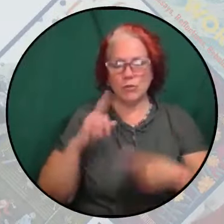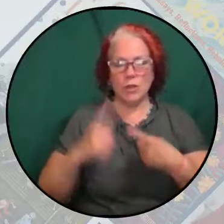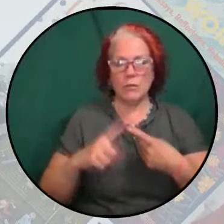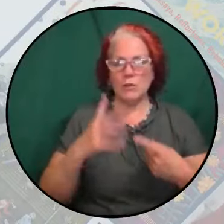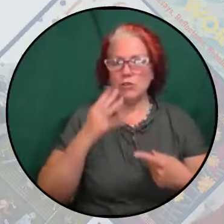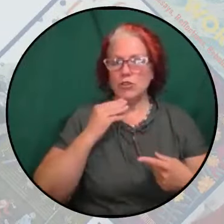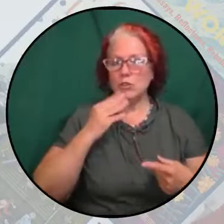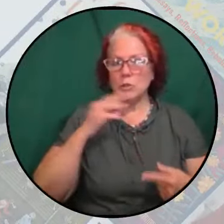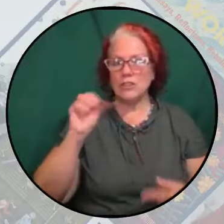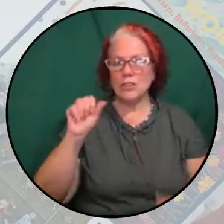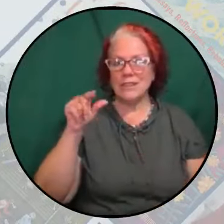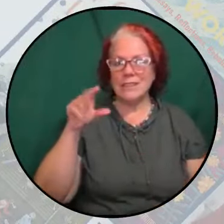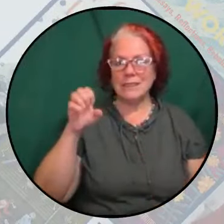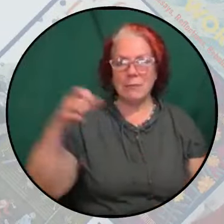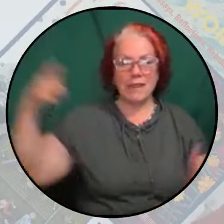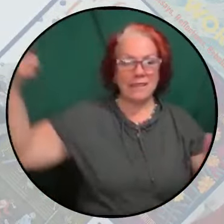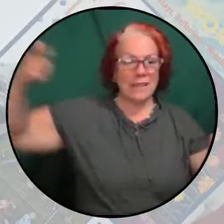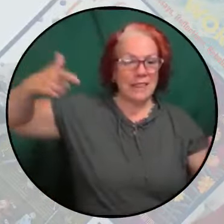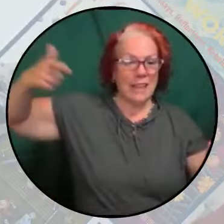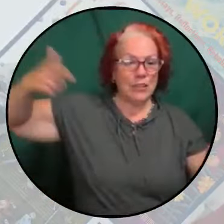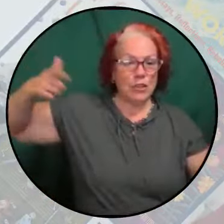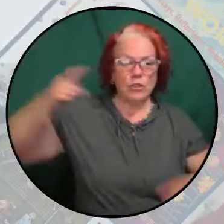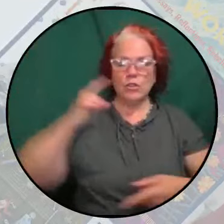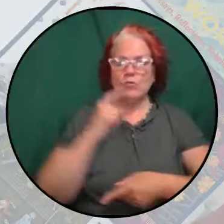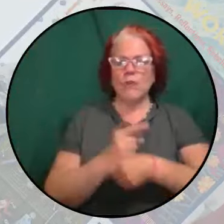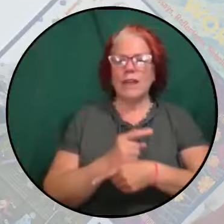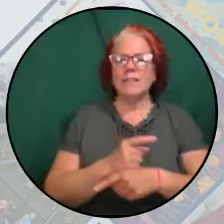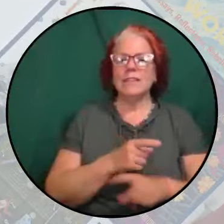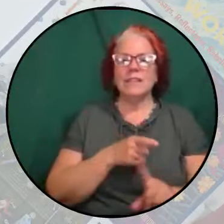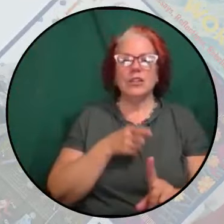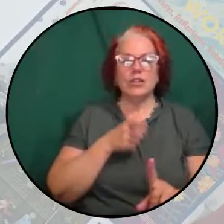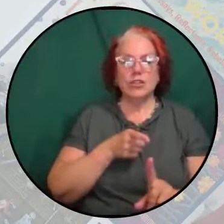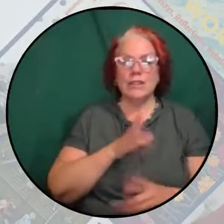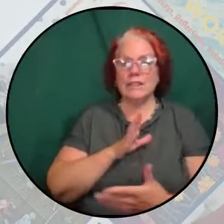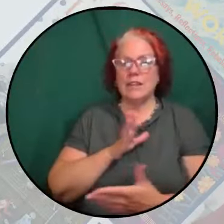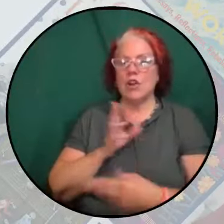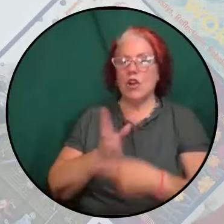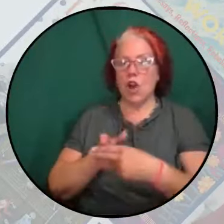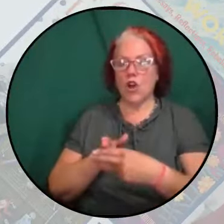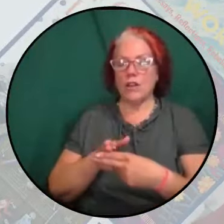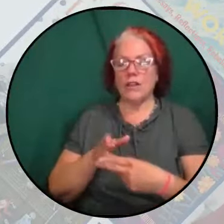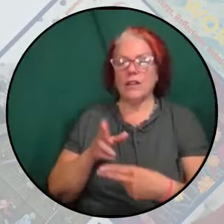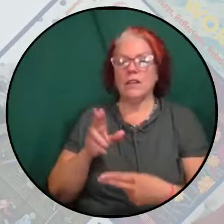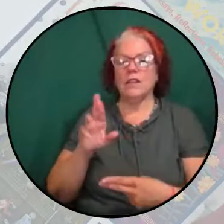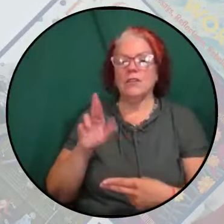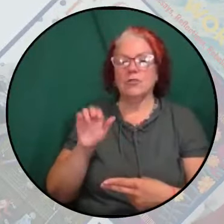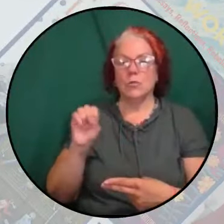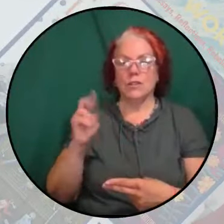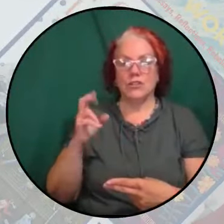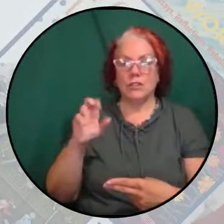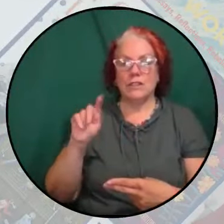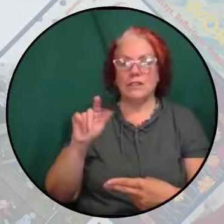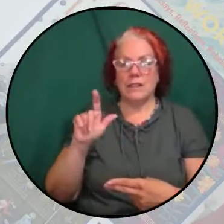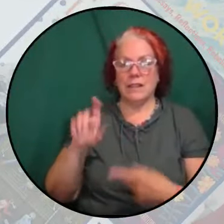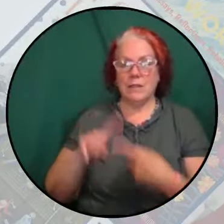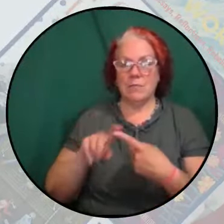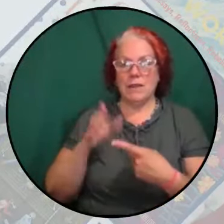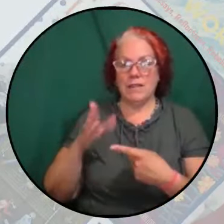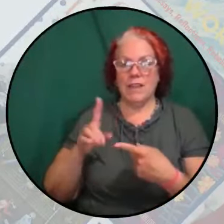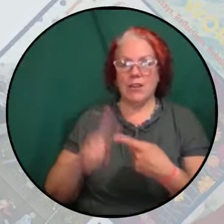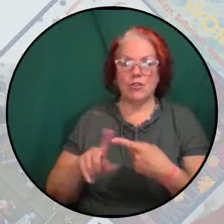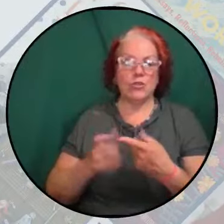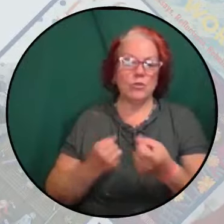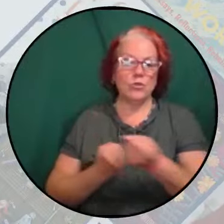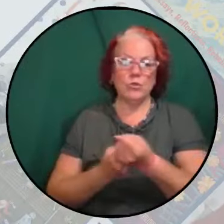lasers, is calling her anti-Semitic for having dared to support Jewish anti-war